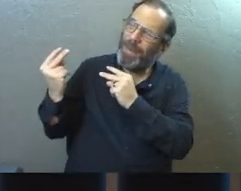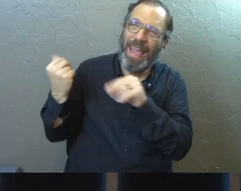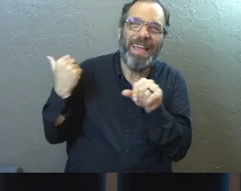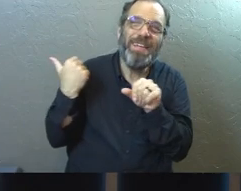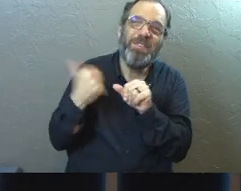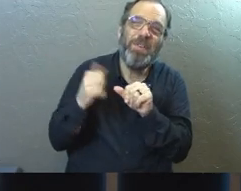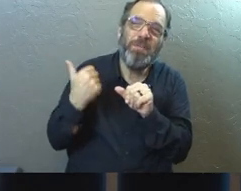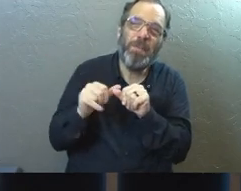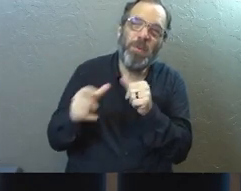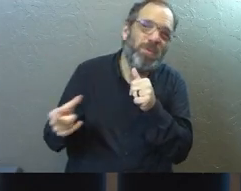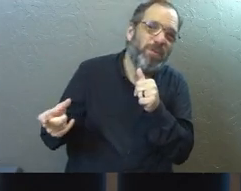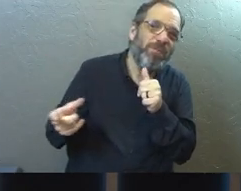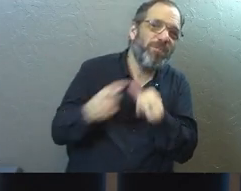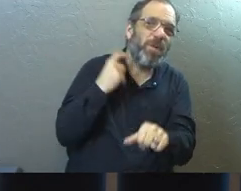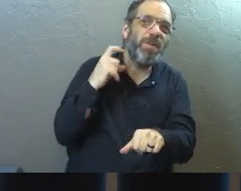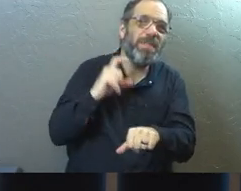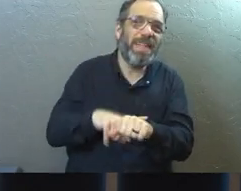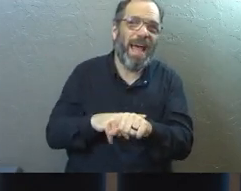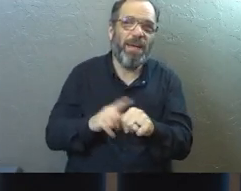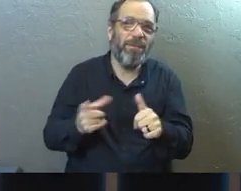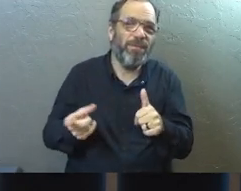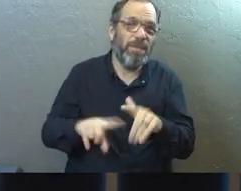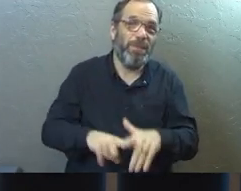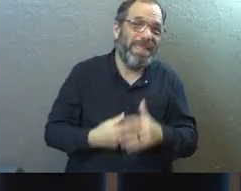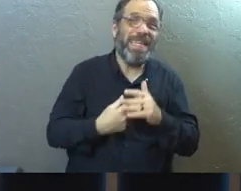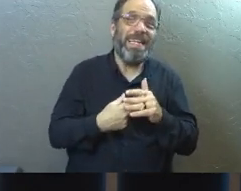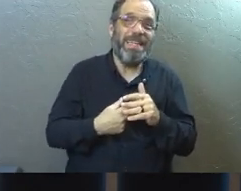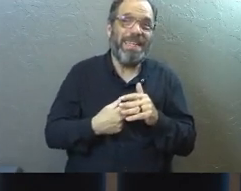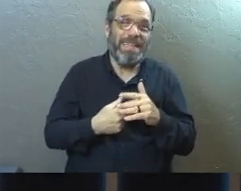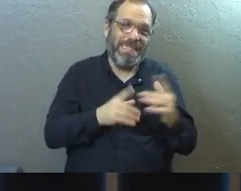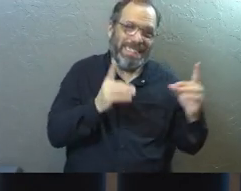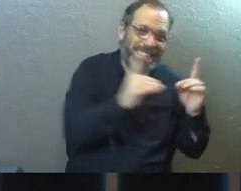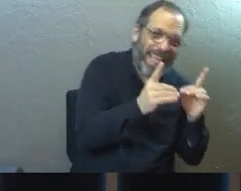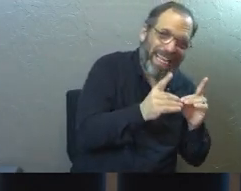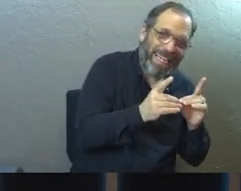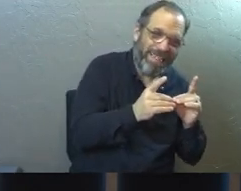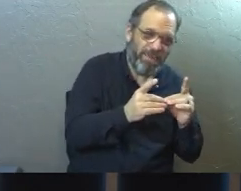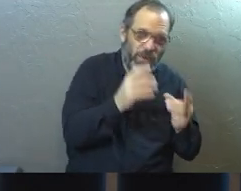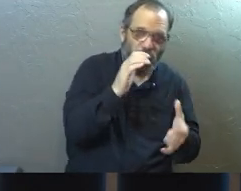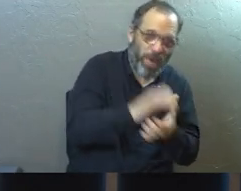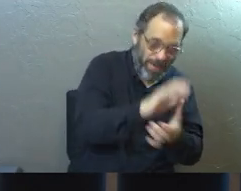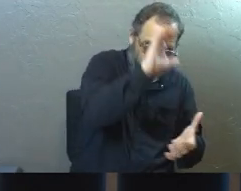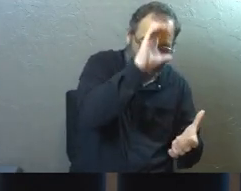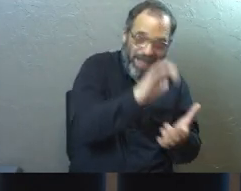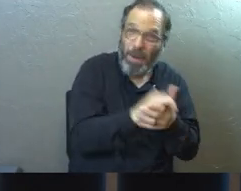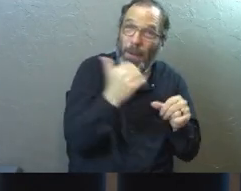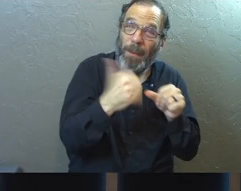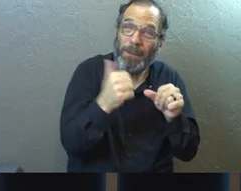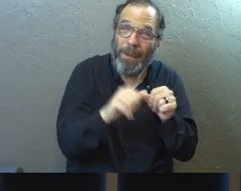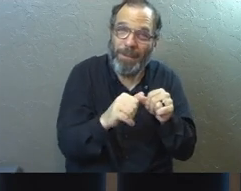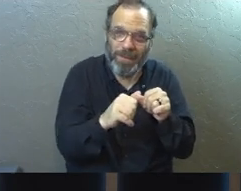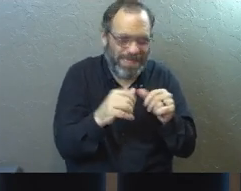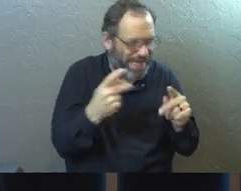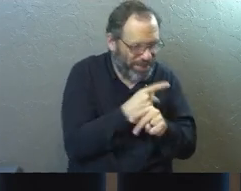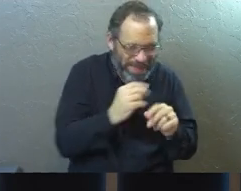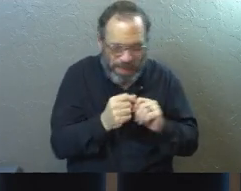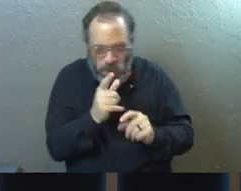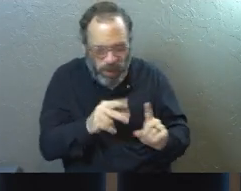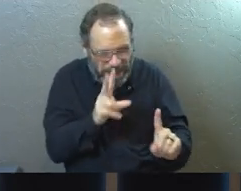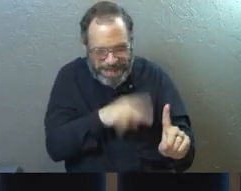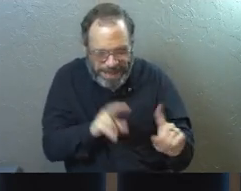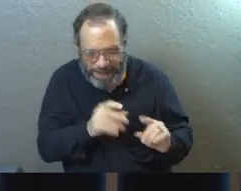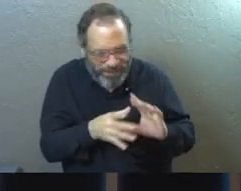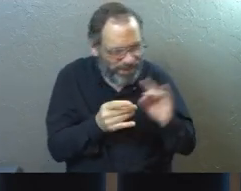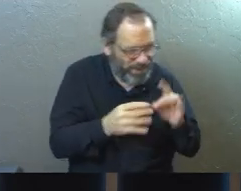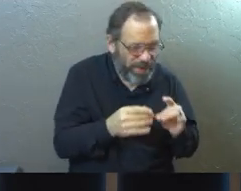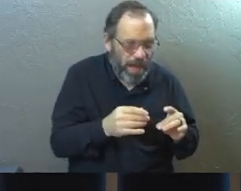Do you remember what it was like at the beginning when you're dating your spouse, right? You're figuring out who they